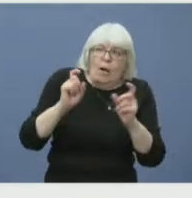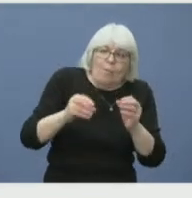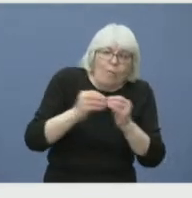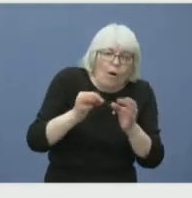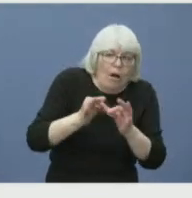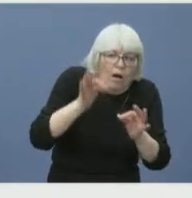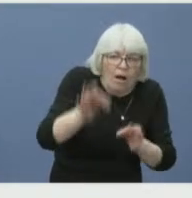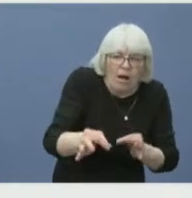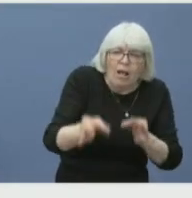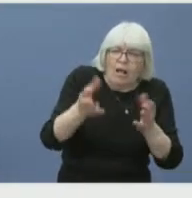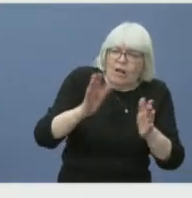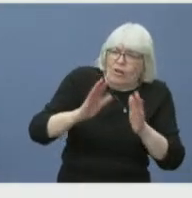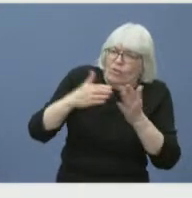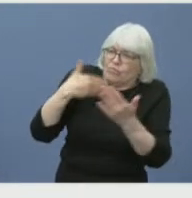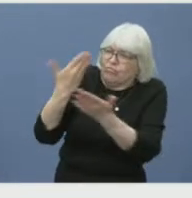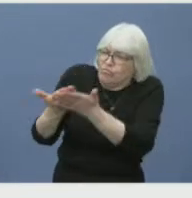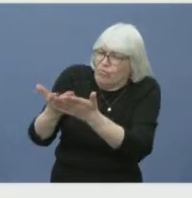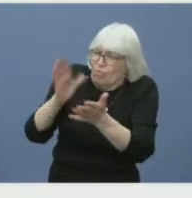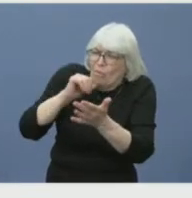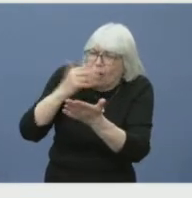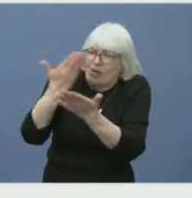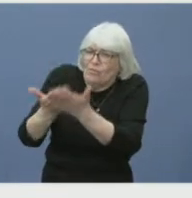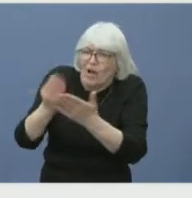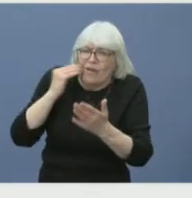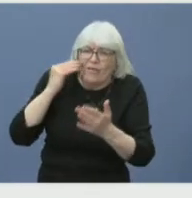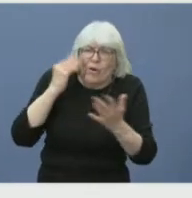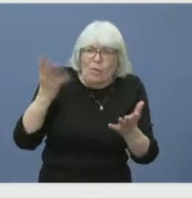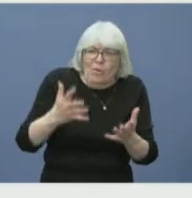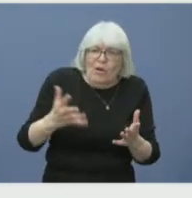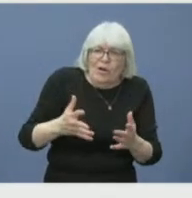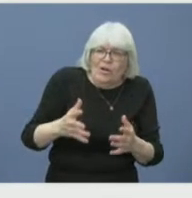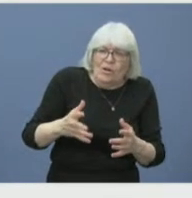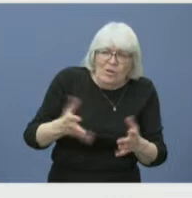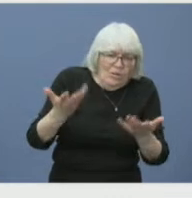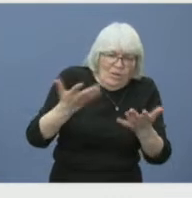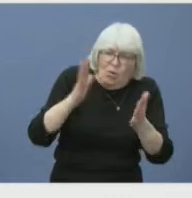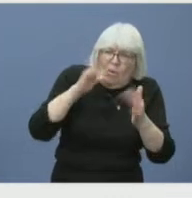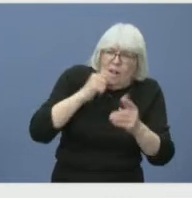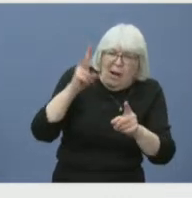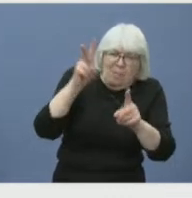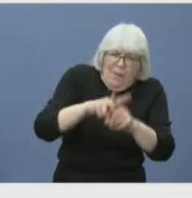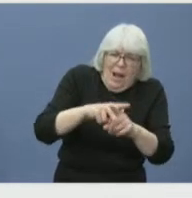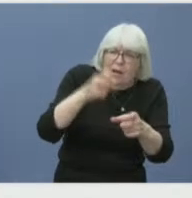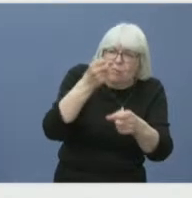they need to make an appointment before anyone goes home and why they have to have that appointment.